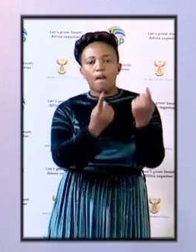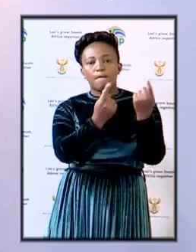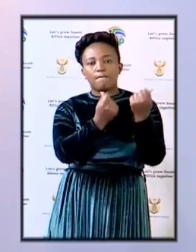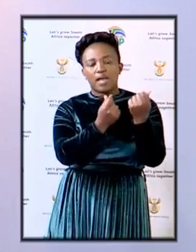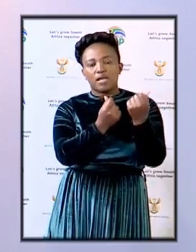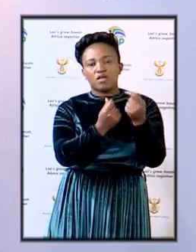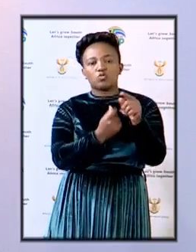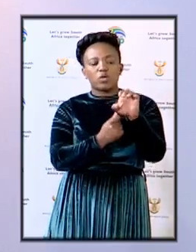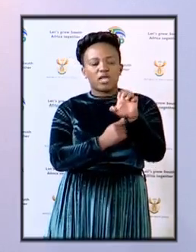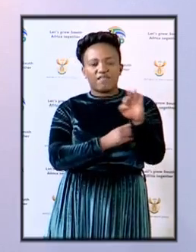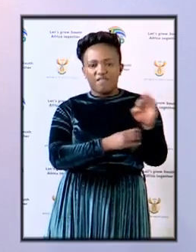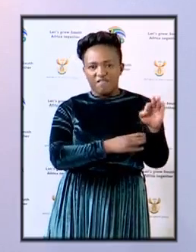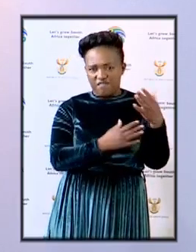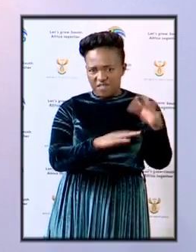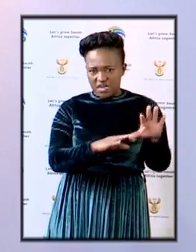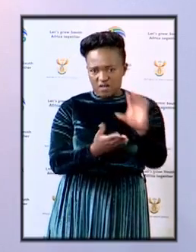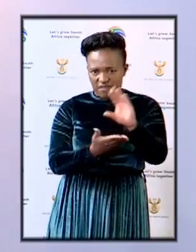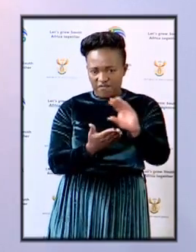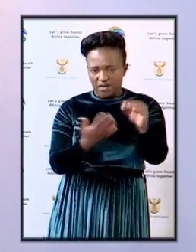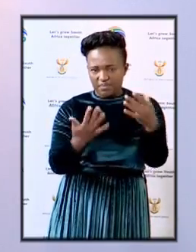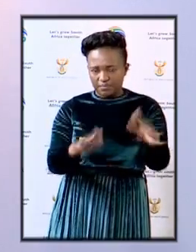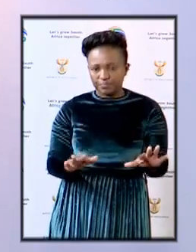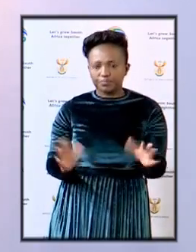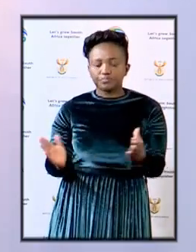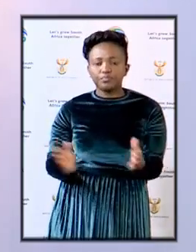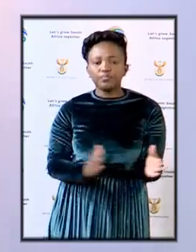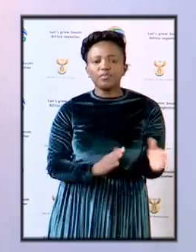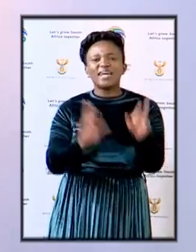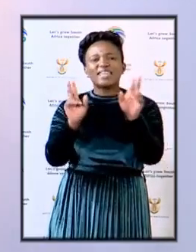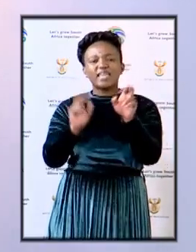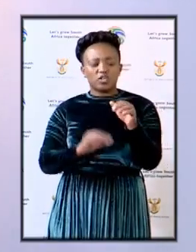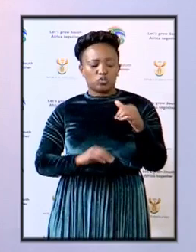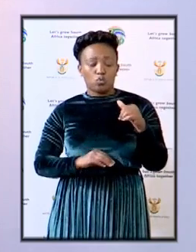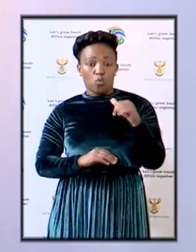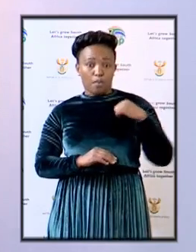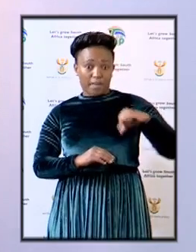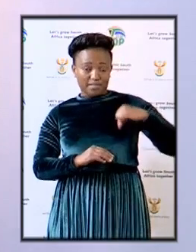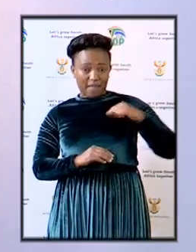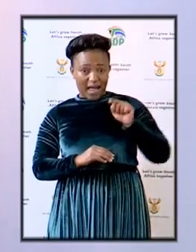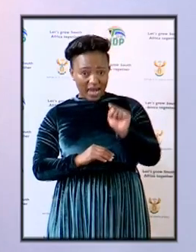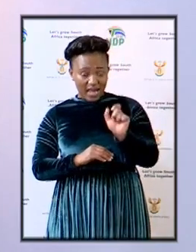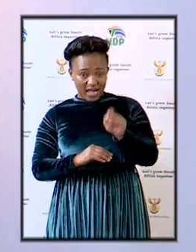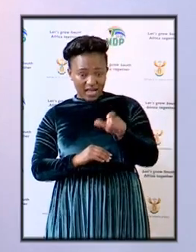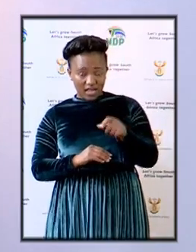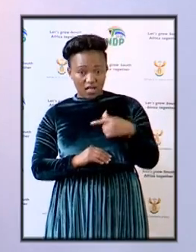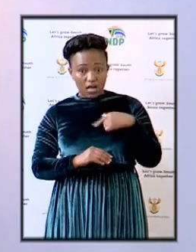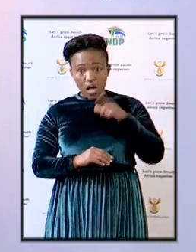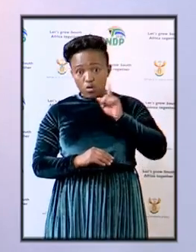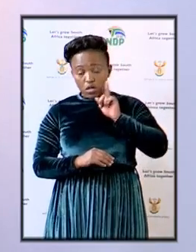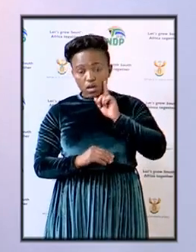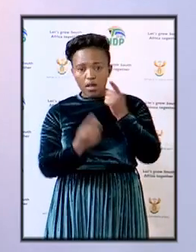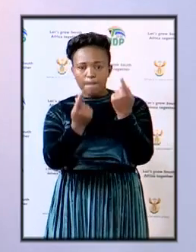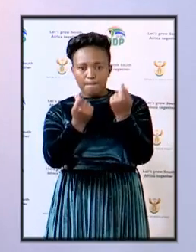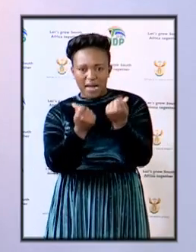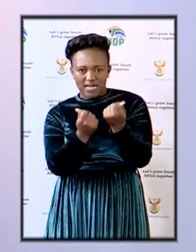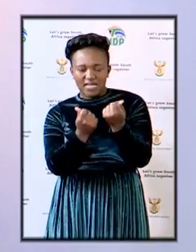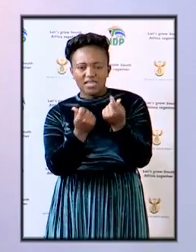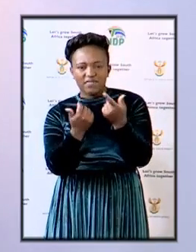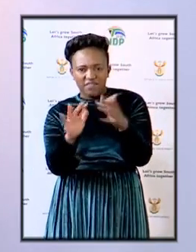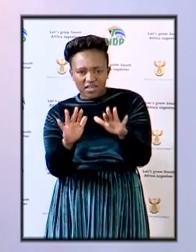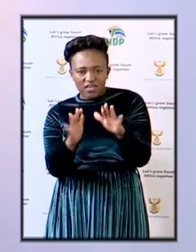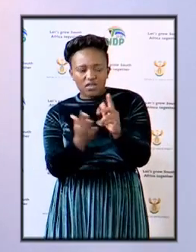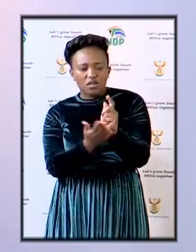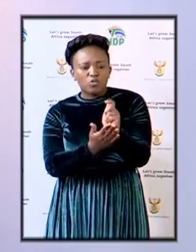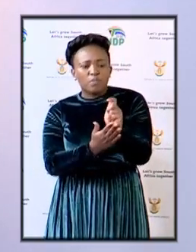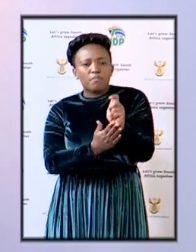also on the issue of municipalities is this also looking into the money that were paid